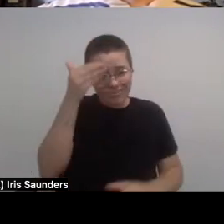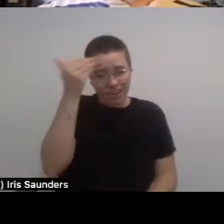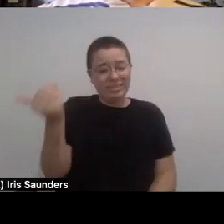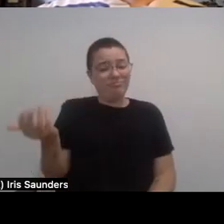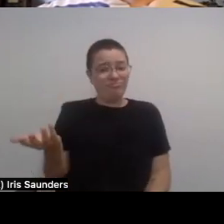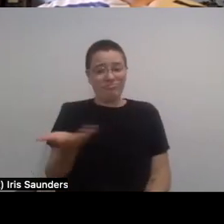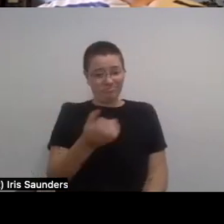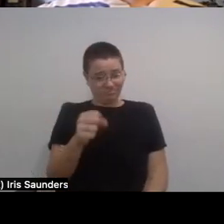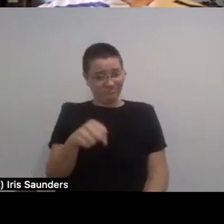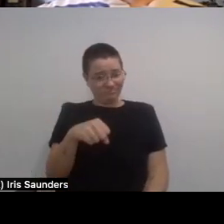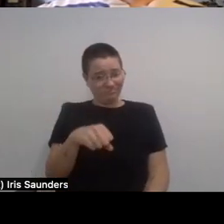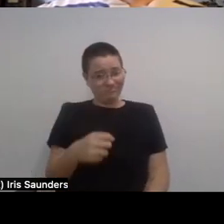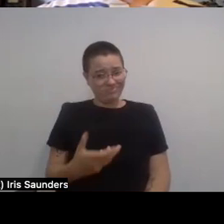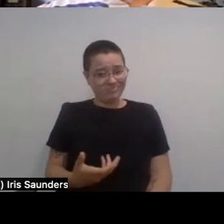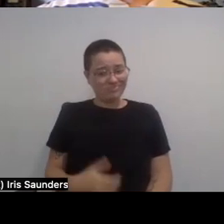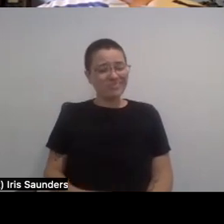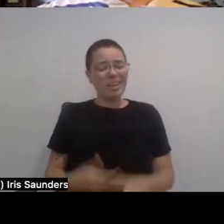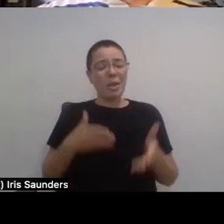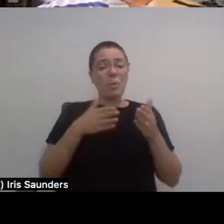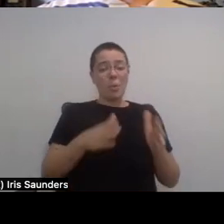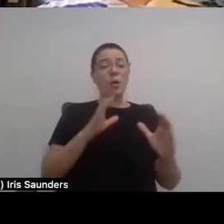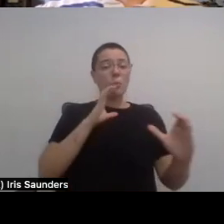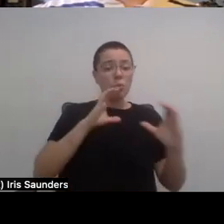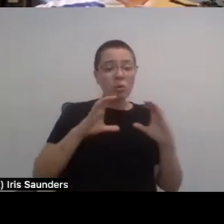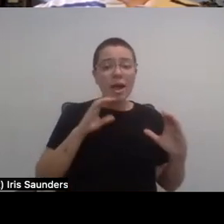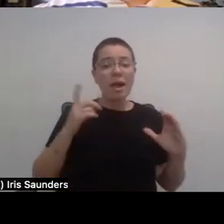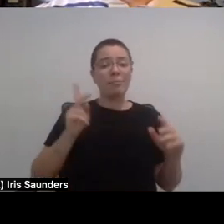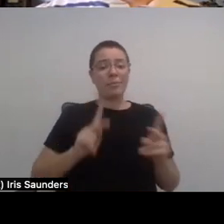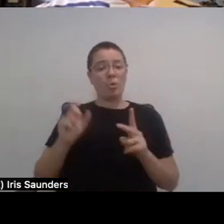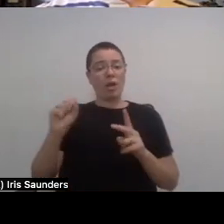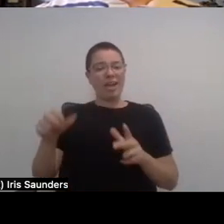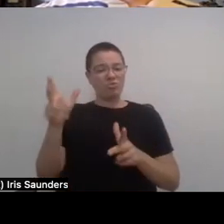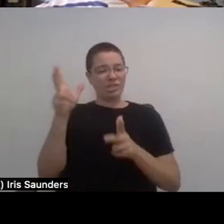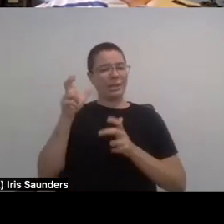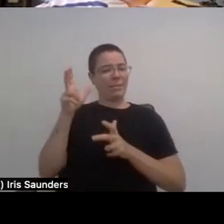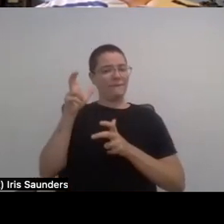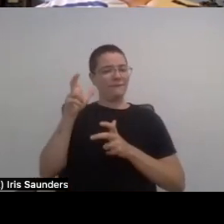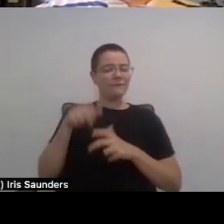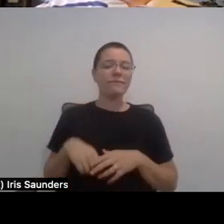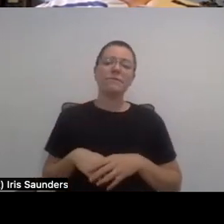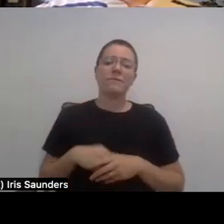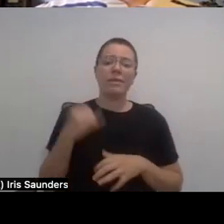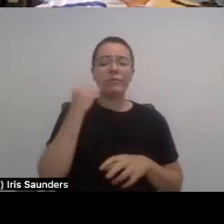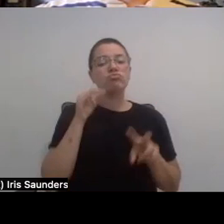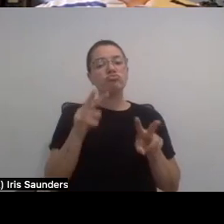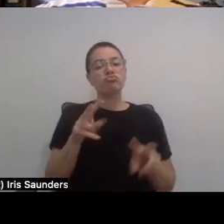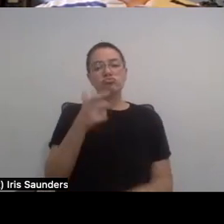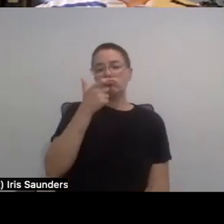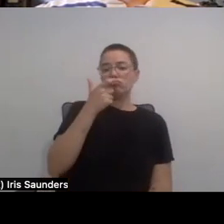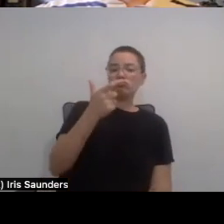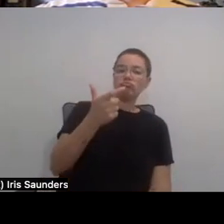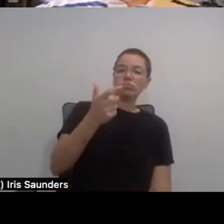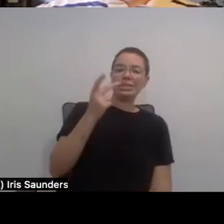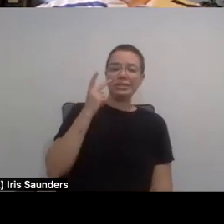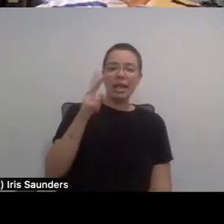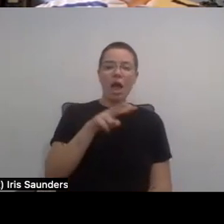it's a way to communicate in a way people can be receptive to, because when they're seeing something, when their mind is open to something,